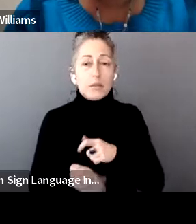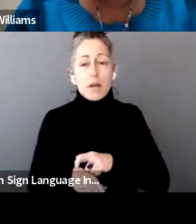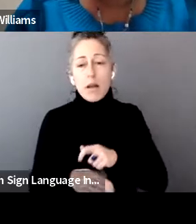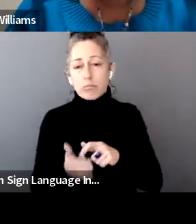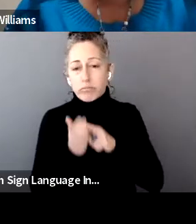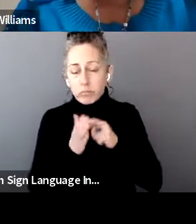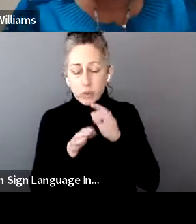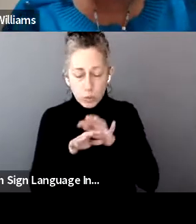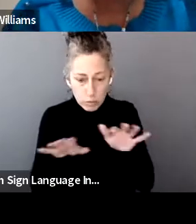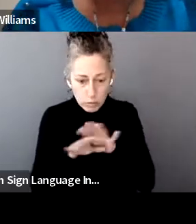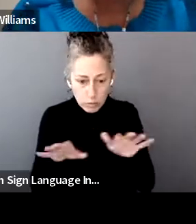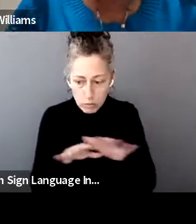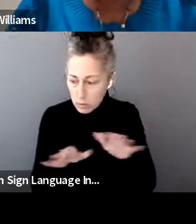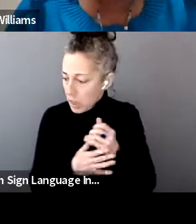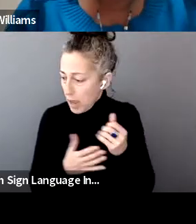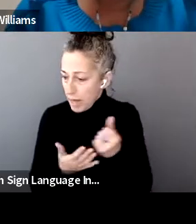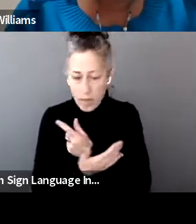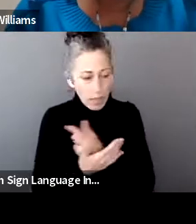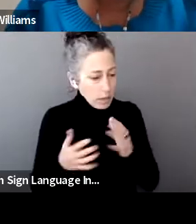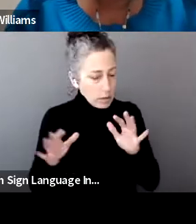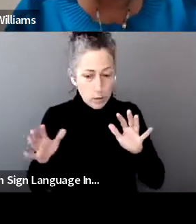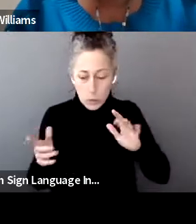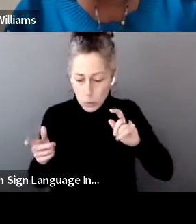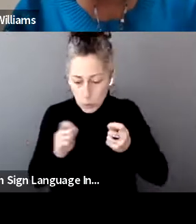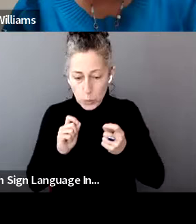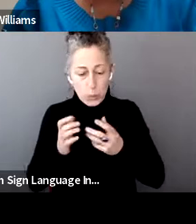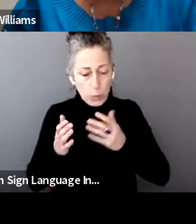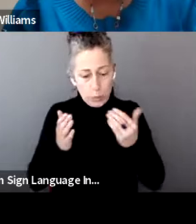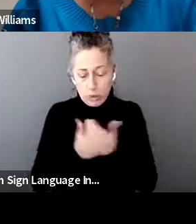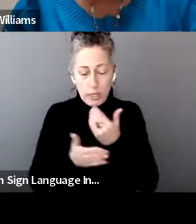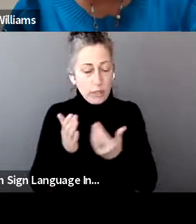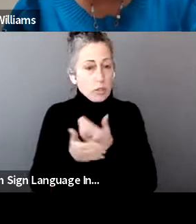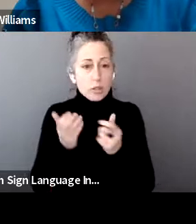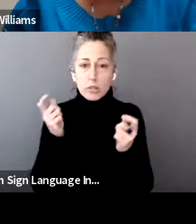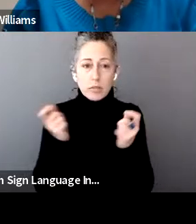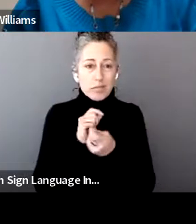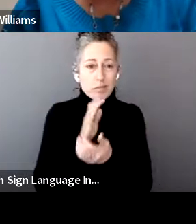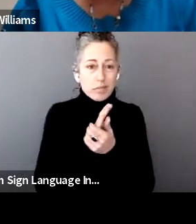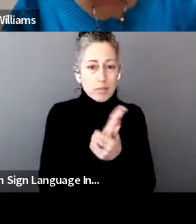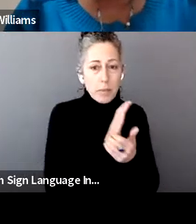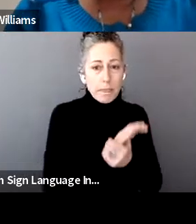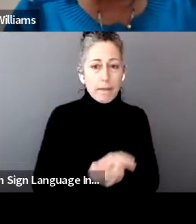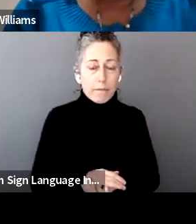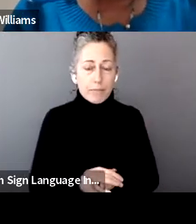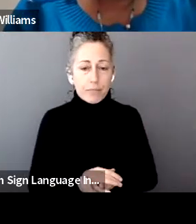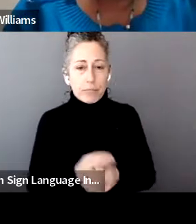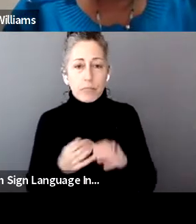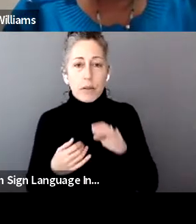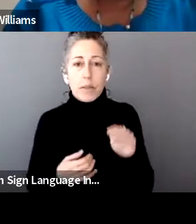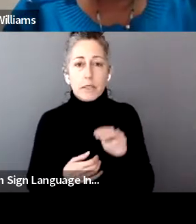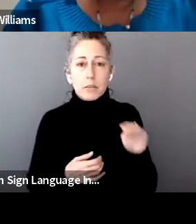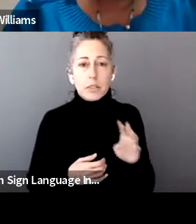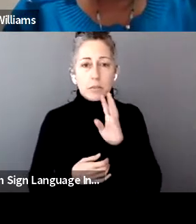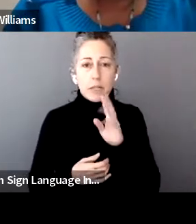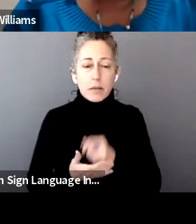giving all that we've been through this past year. And I don't even think Ms. Williams, that everyone realized that the IRS was